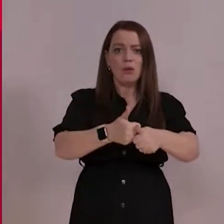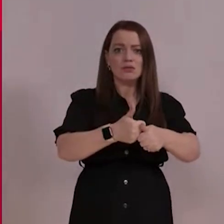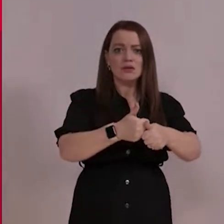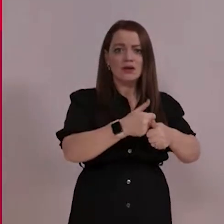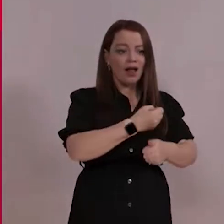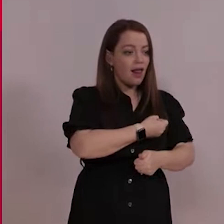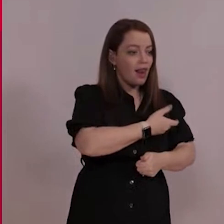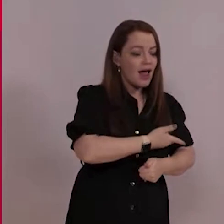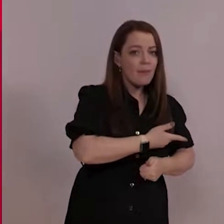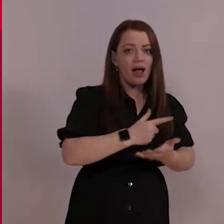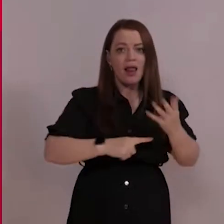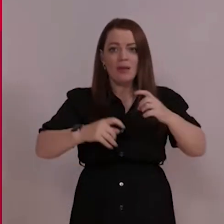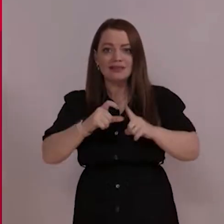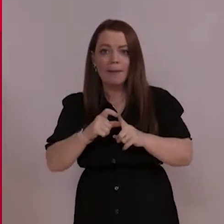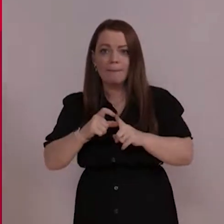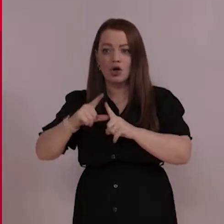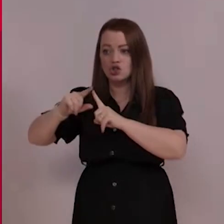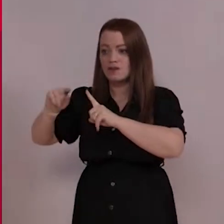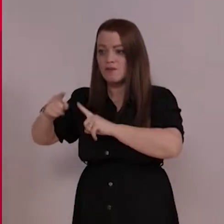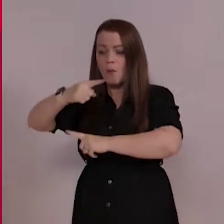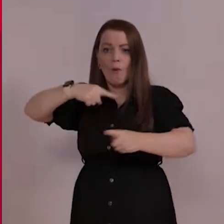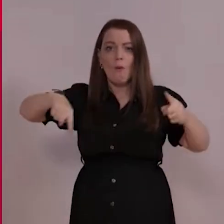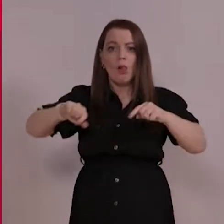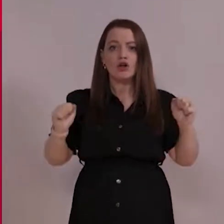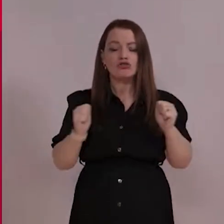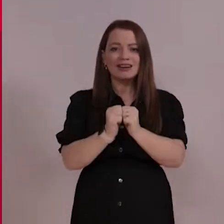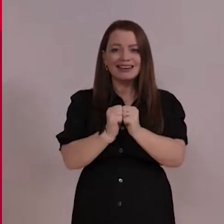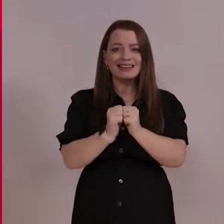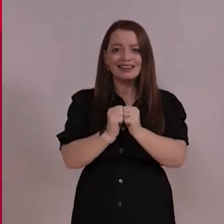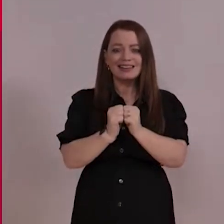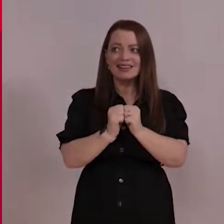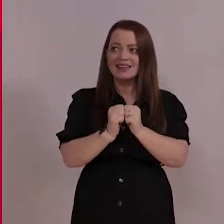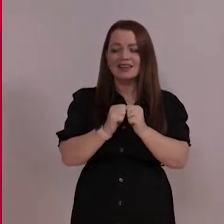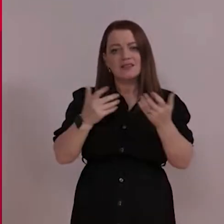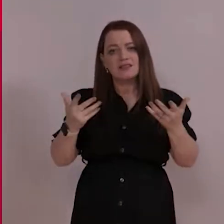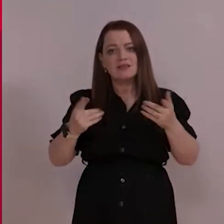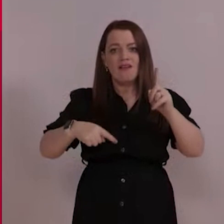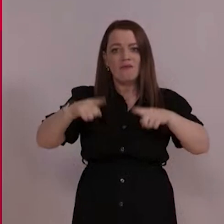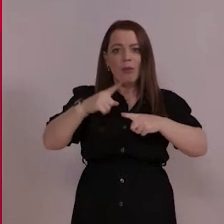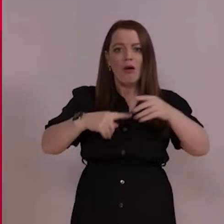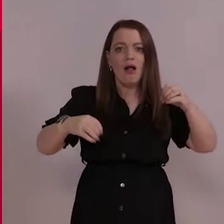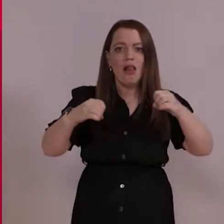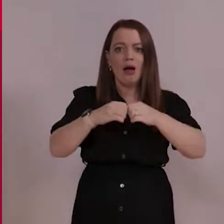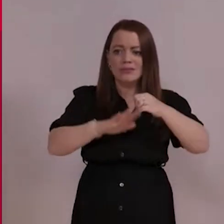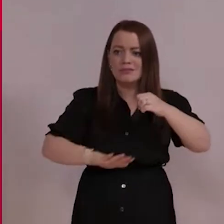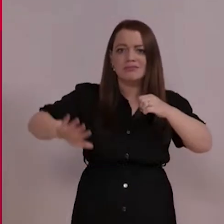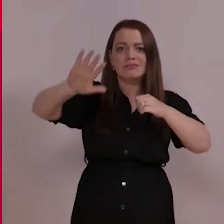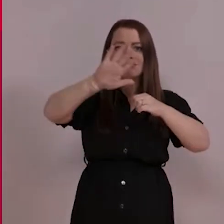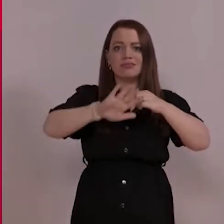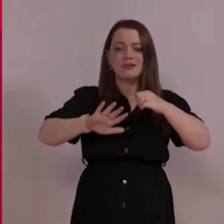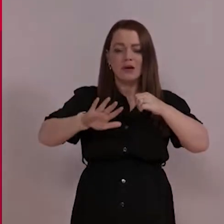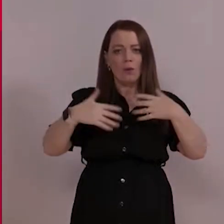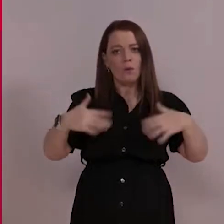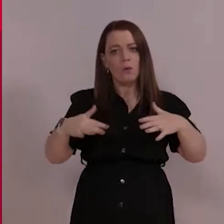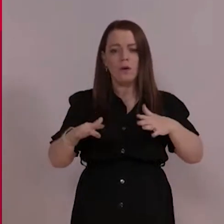Dem, Conservative argument. Actually, everybody seems to be on the same page, because football clubs up and down the country are so important to the fabric of the communities